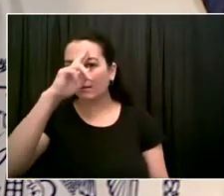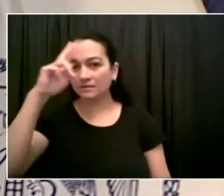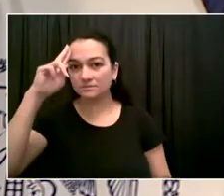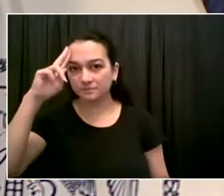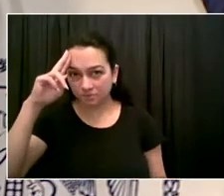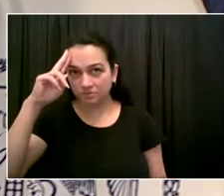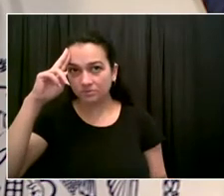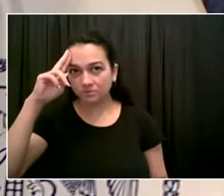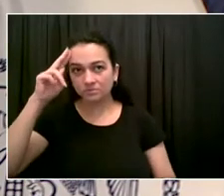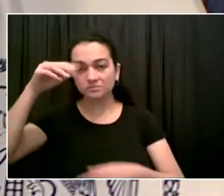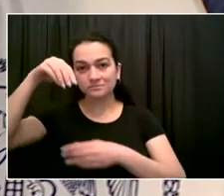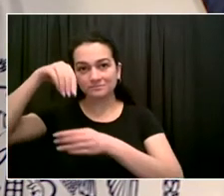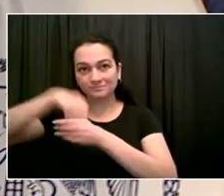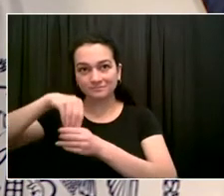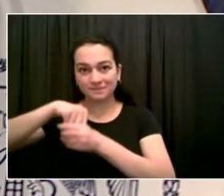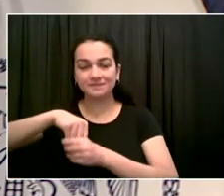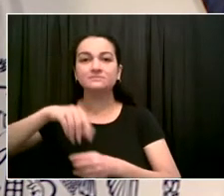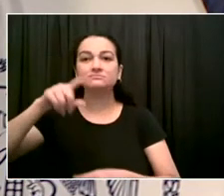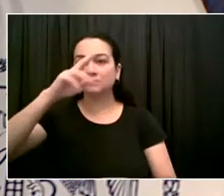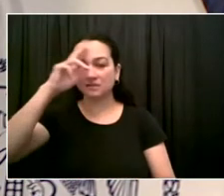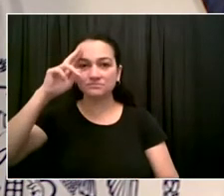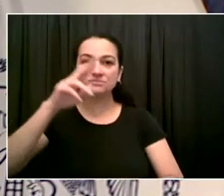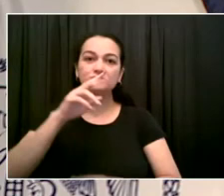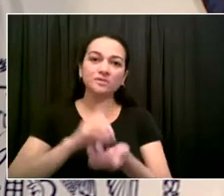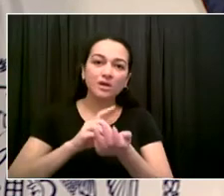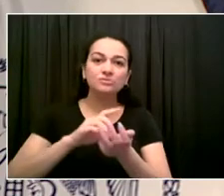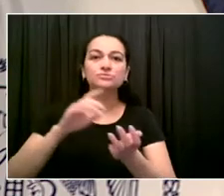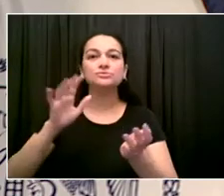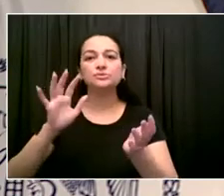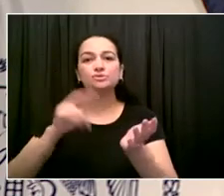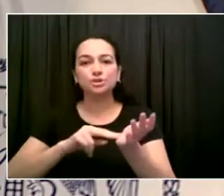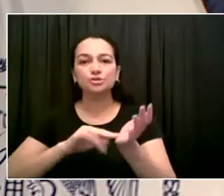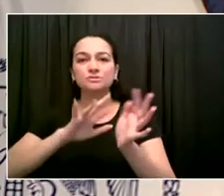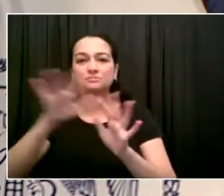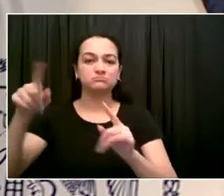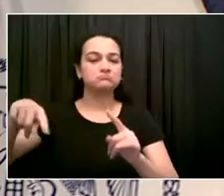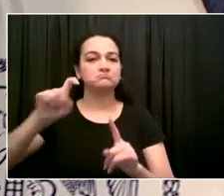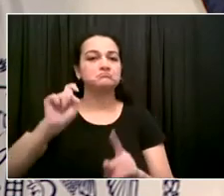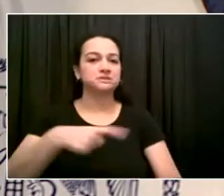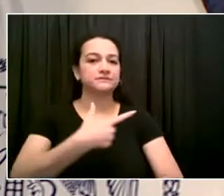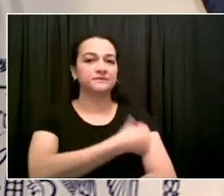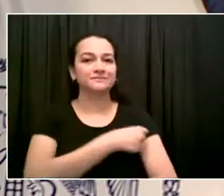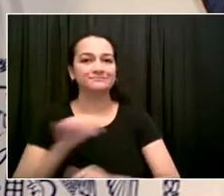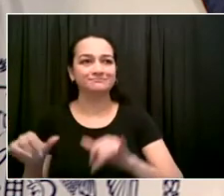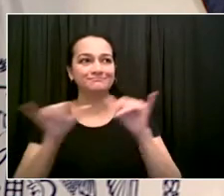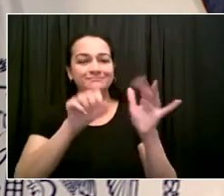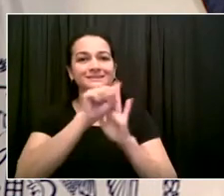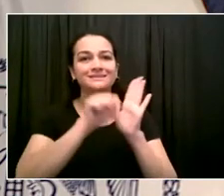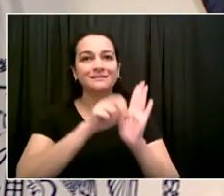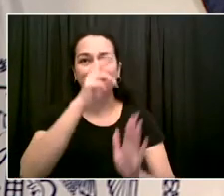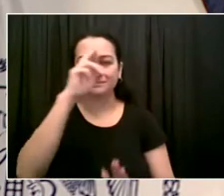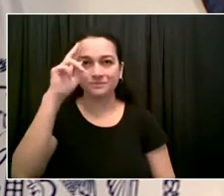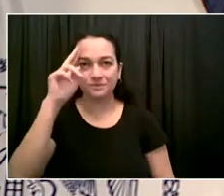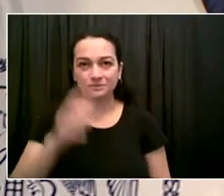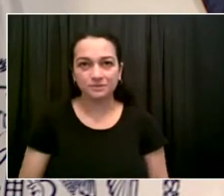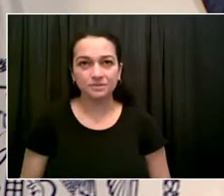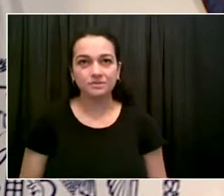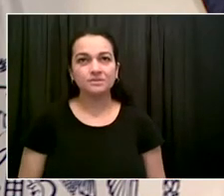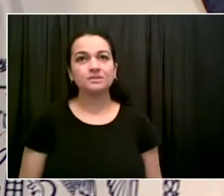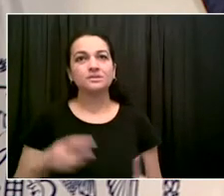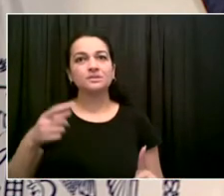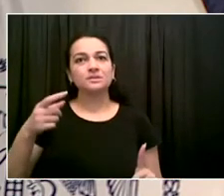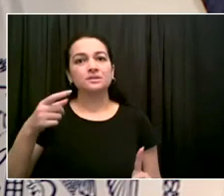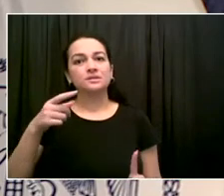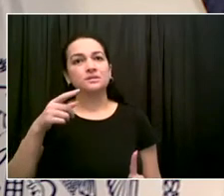mandatory for all health care workers at the city hospitals to be vaccinated? And if not, why not? Andrew,